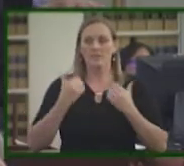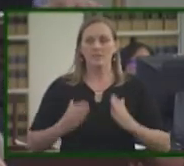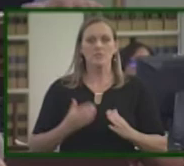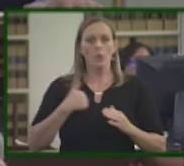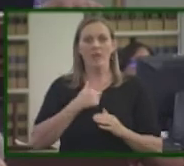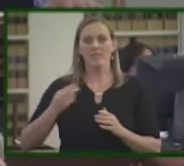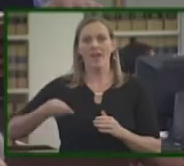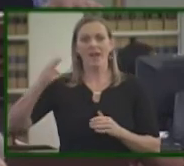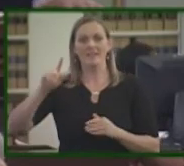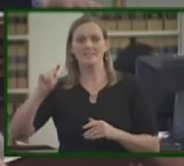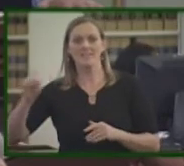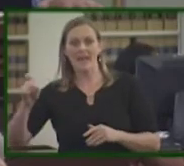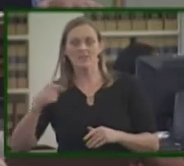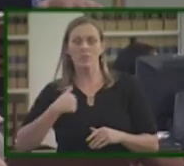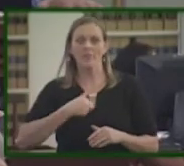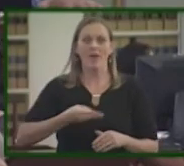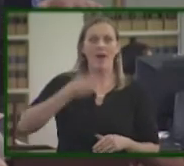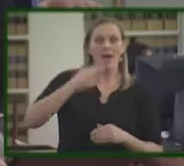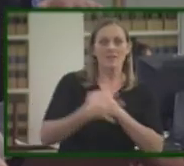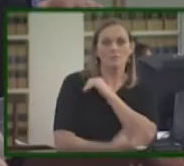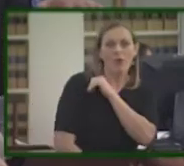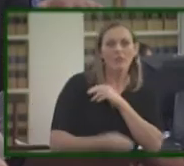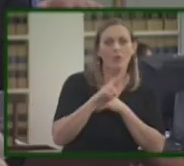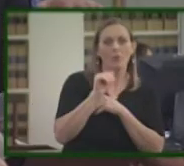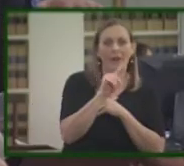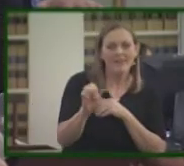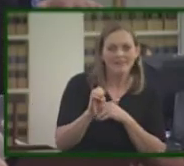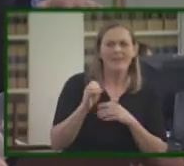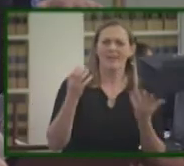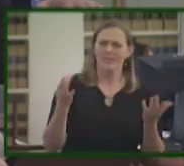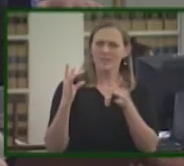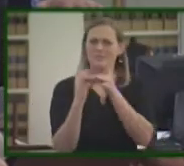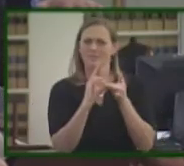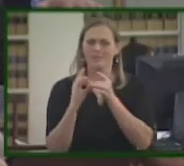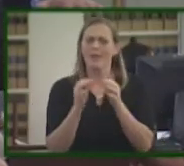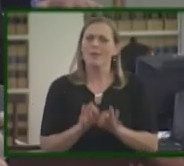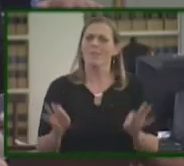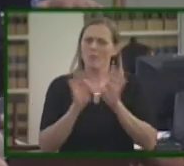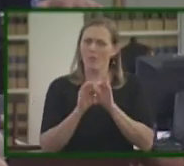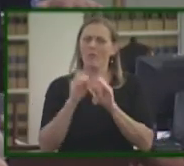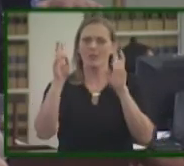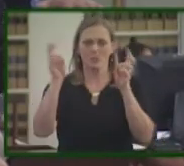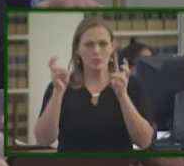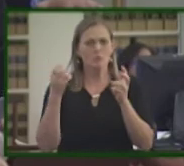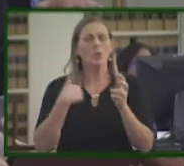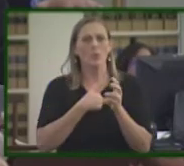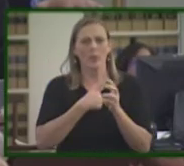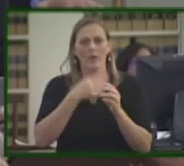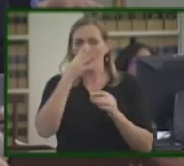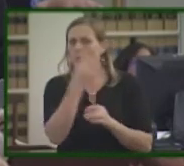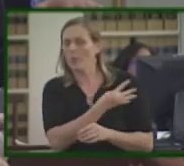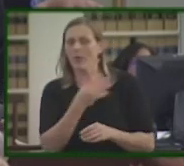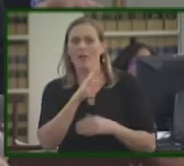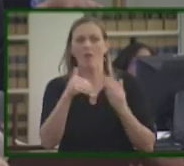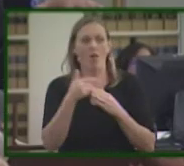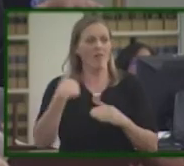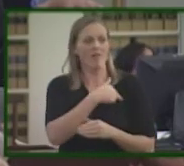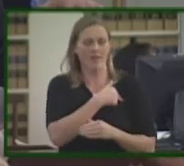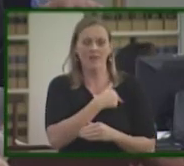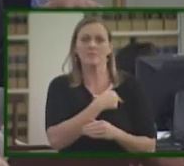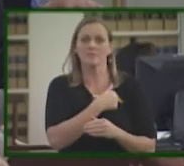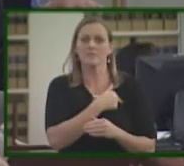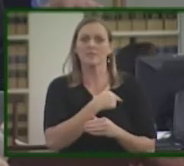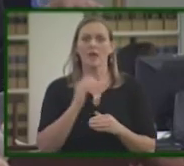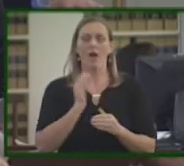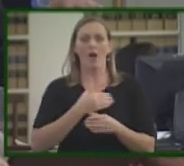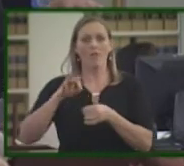highest tax in the nation, we have the highest poverty rate in the nation. These are our real issues. We are ignoring these issues that all of our constituents voted to have